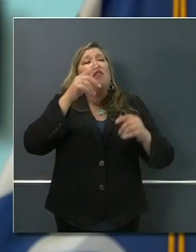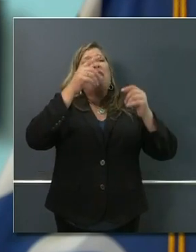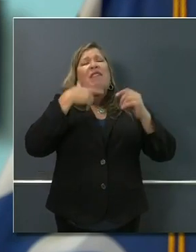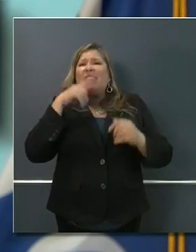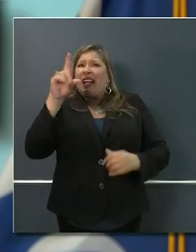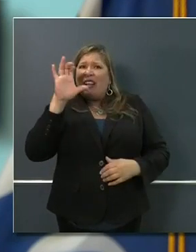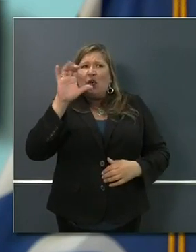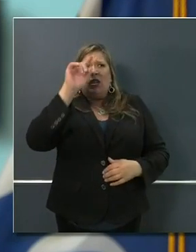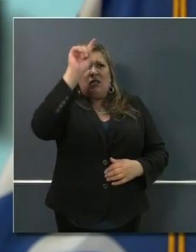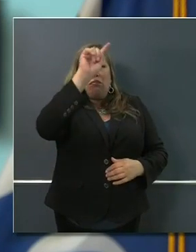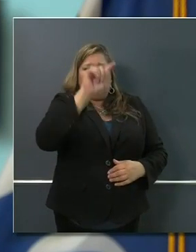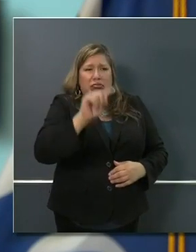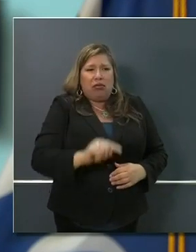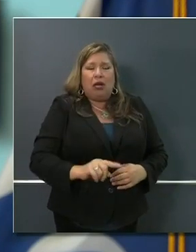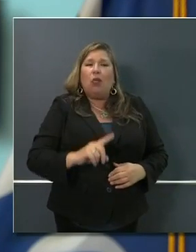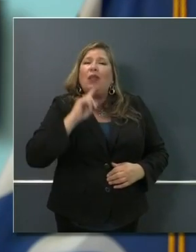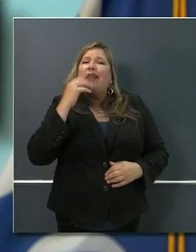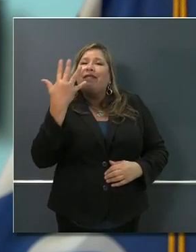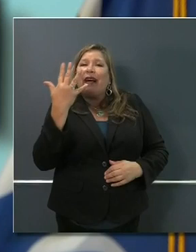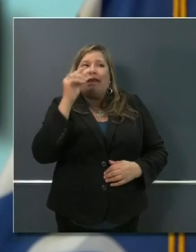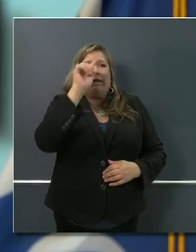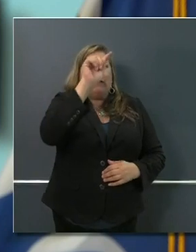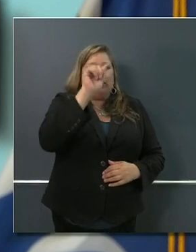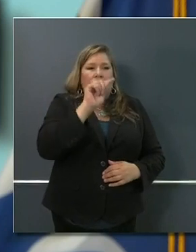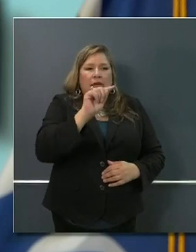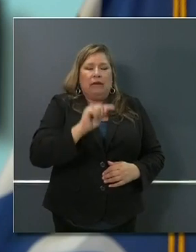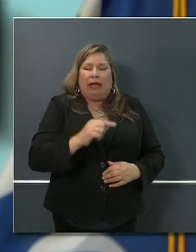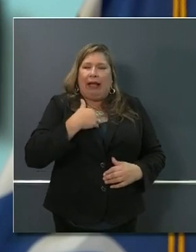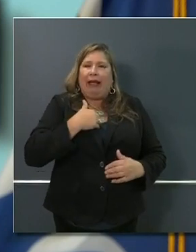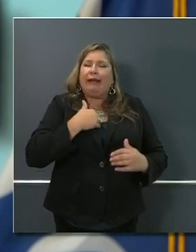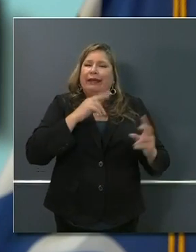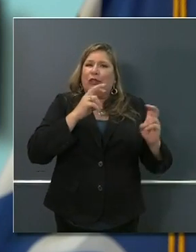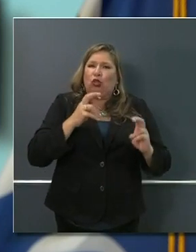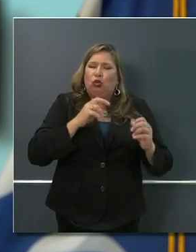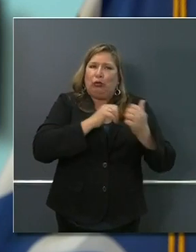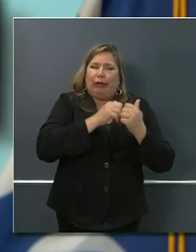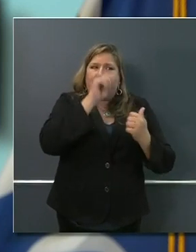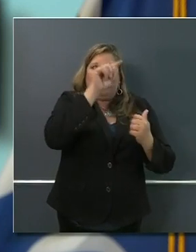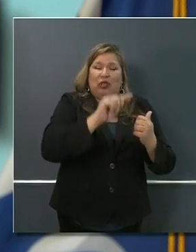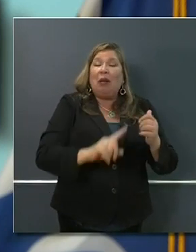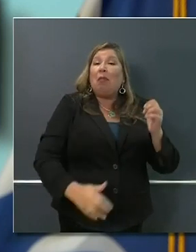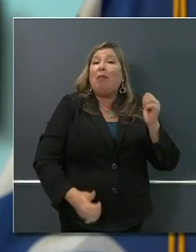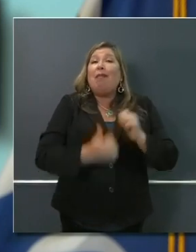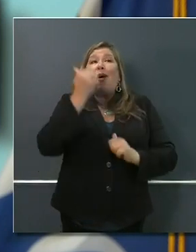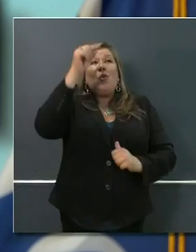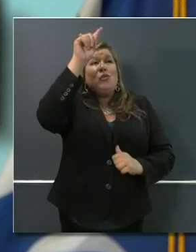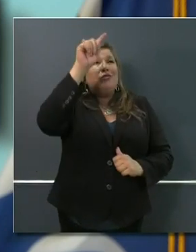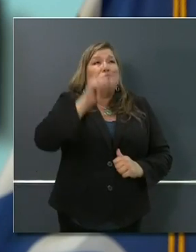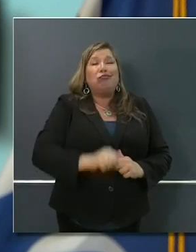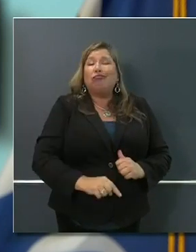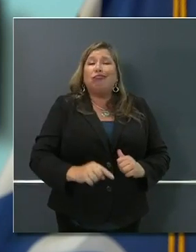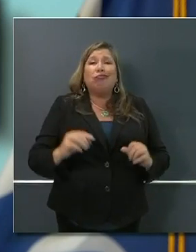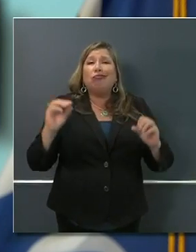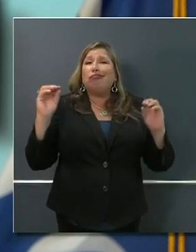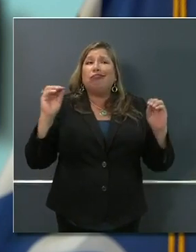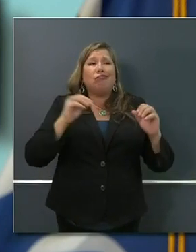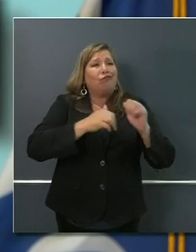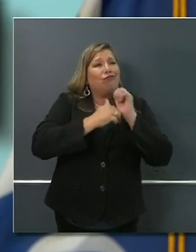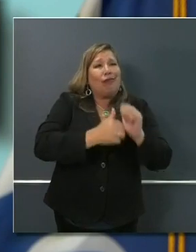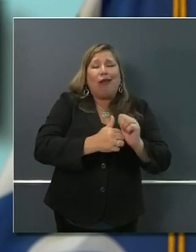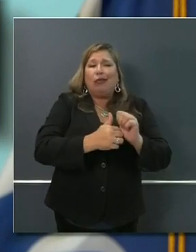majority. There were no major issues, quite frankly, no issues of note, particularly